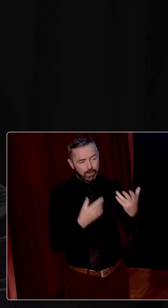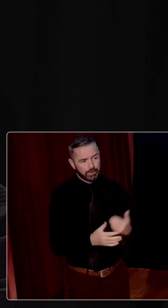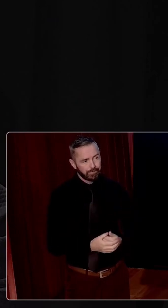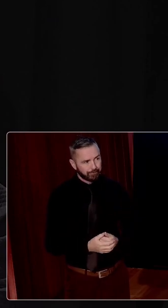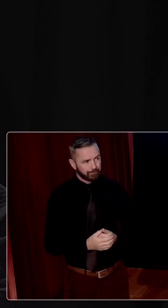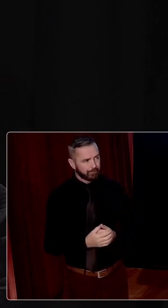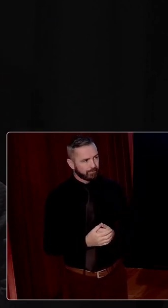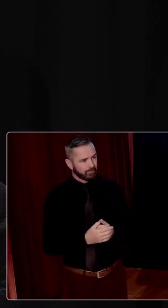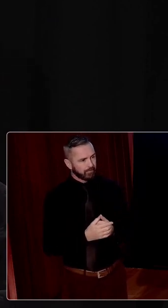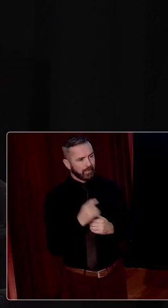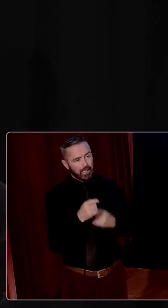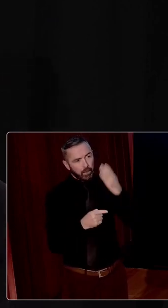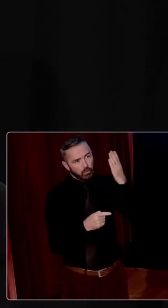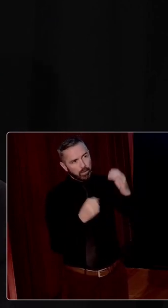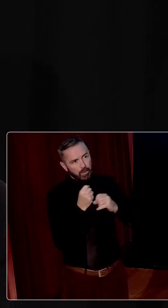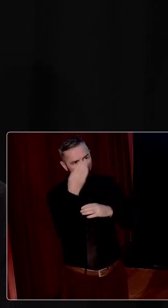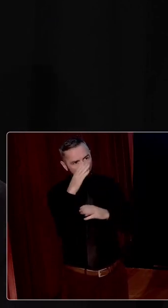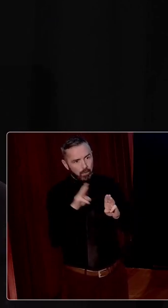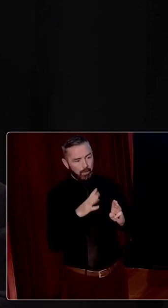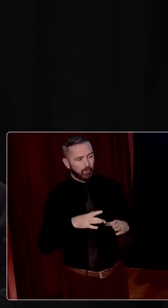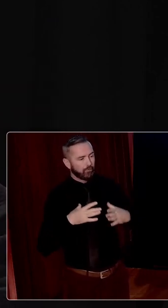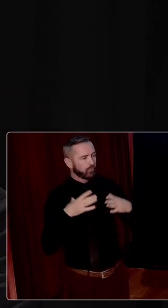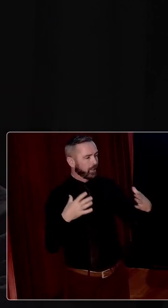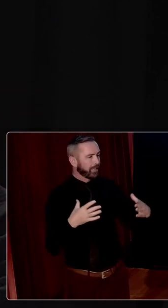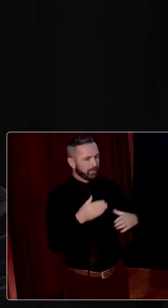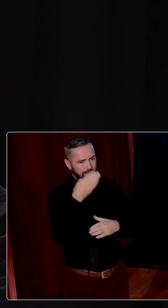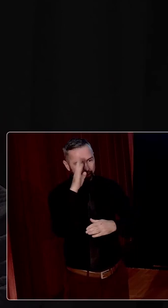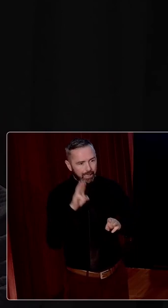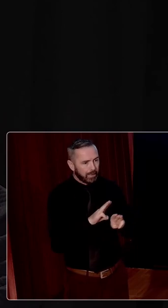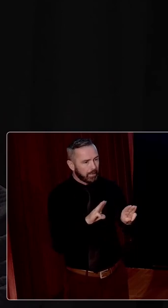And he had dreamt of the Irish people as a free people, as a Gaelic people.